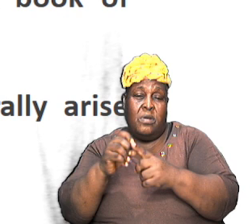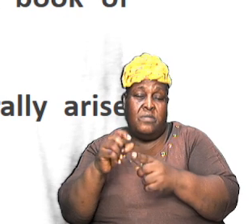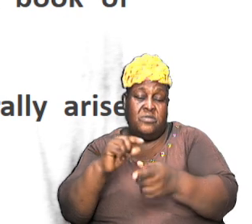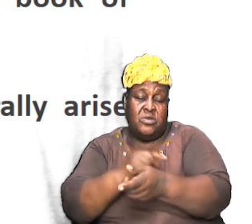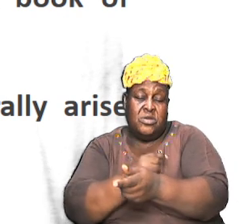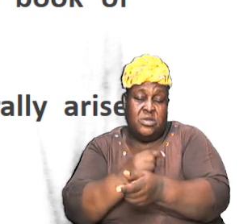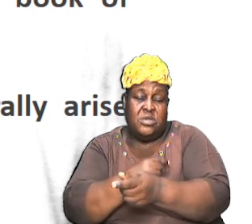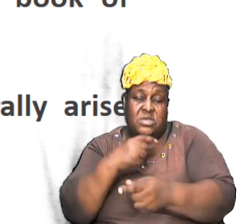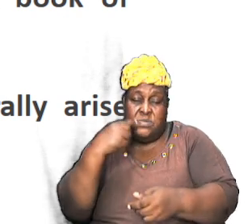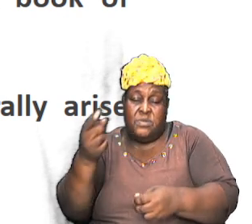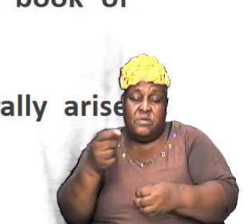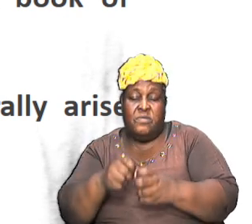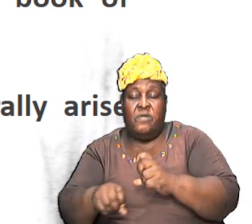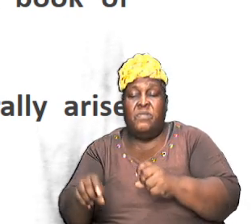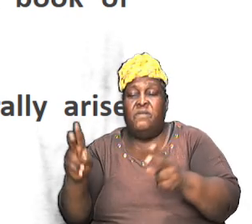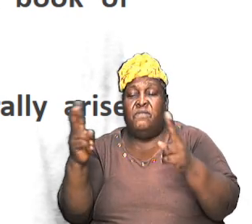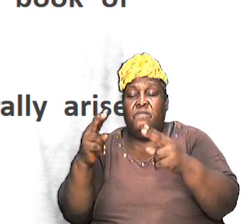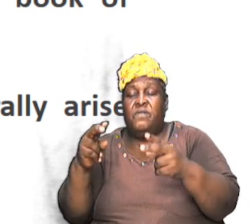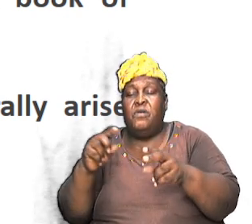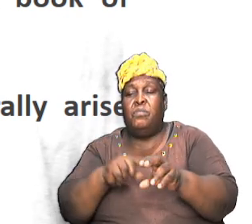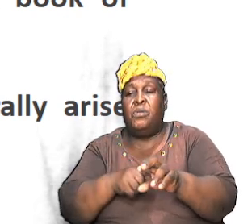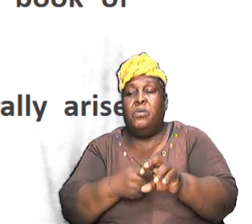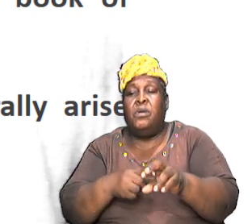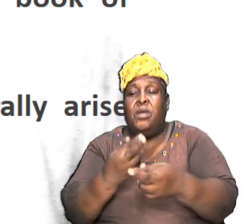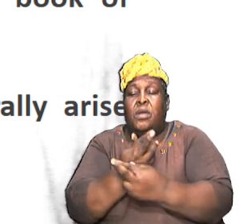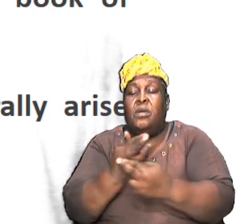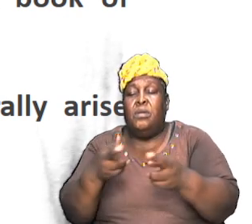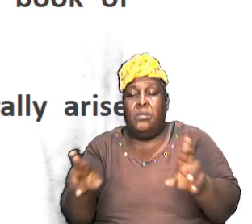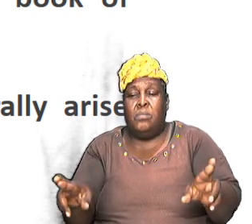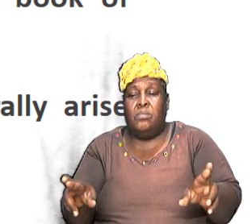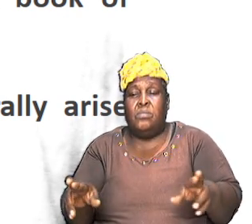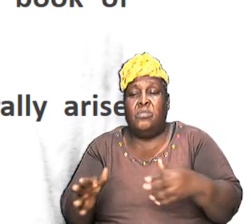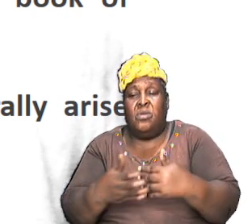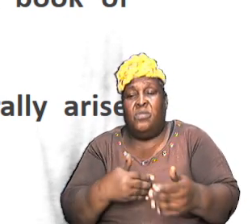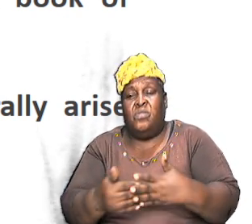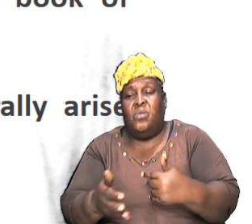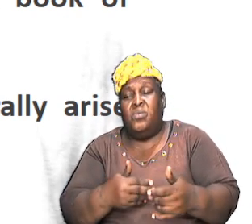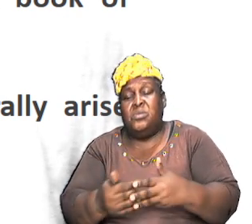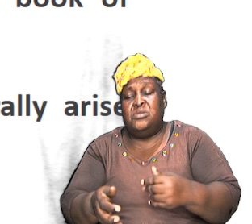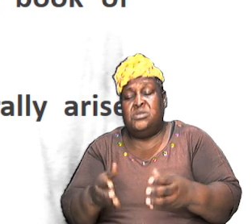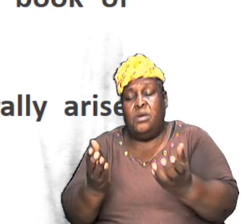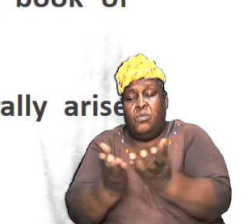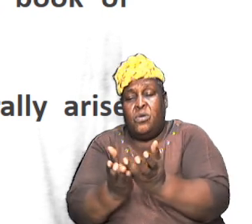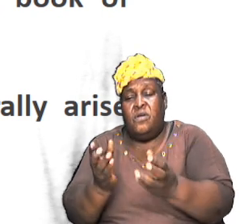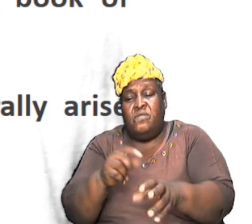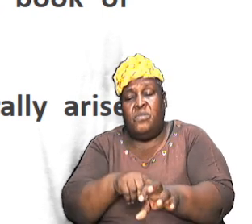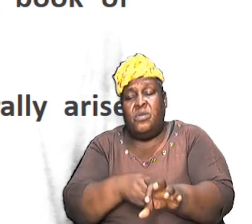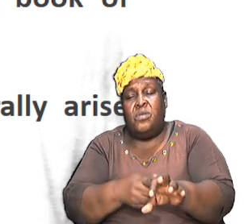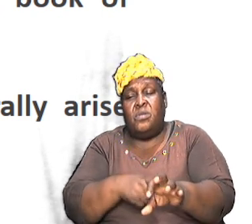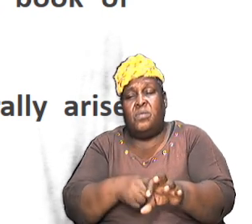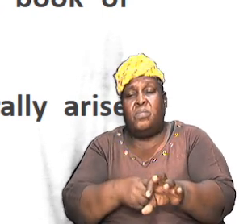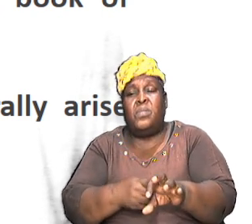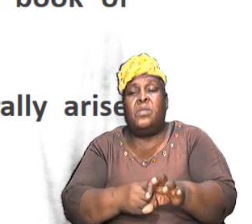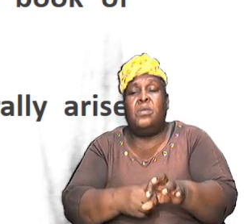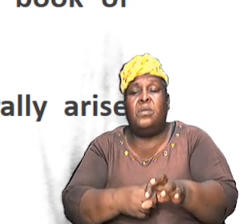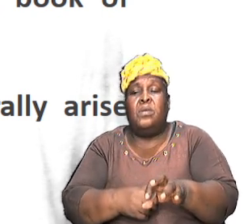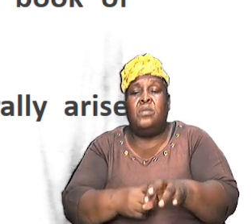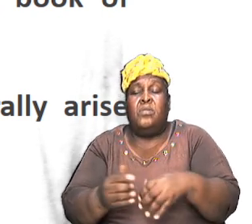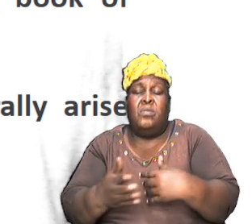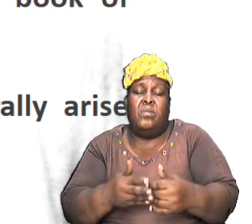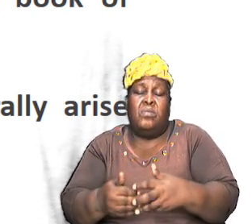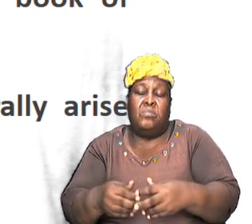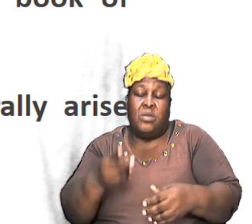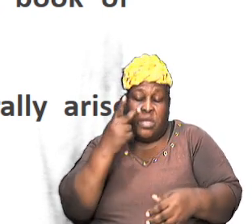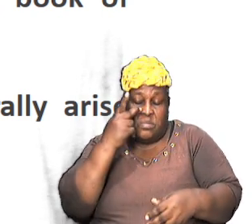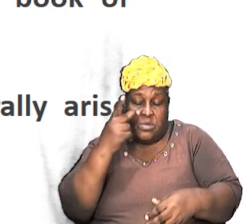very beginning about redemption that means although it is a book of beginnings it is also able to look into the